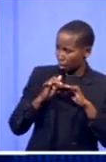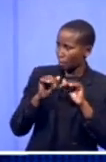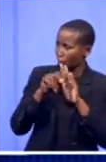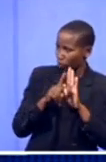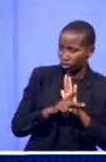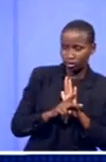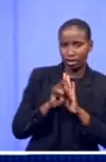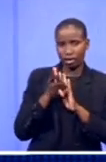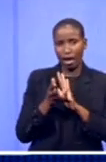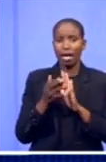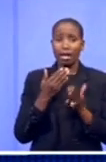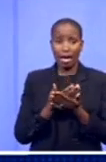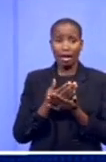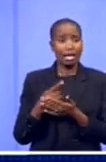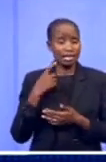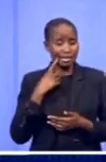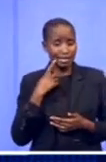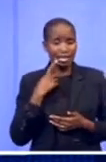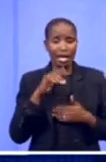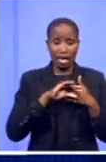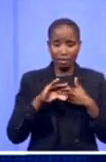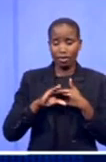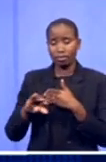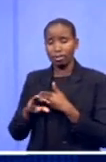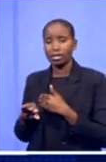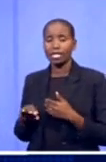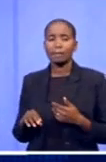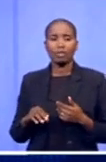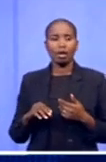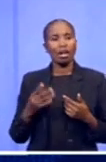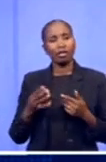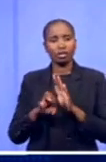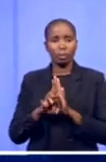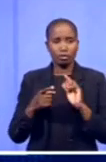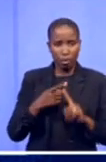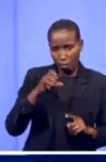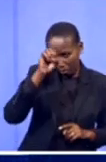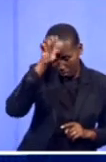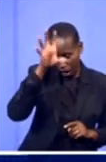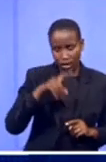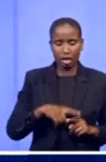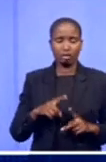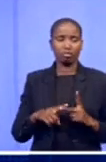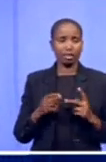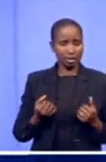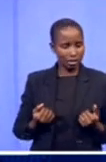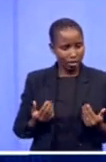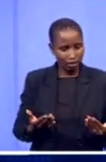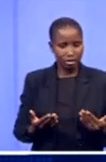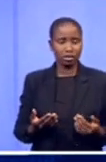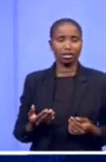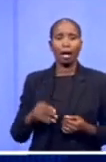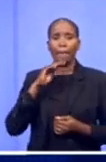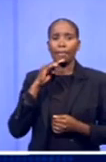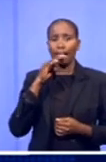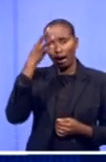investments, you know, from mining, you know, manufacturing, services, how government is engaging in policy that